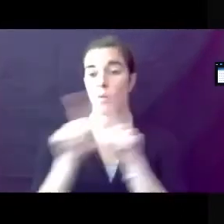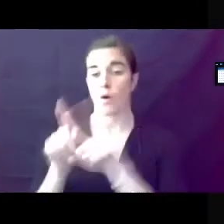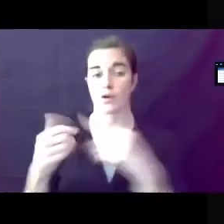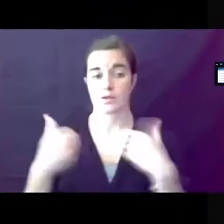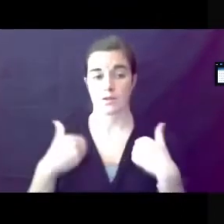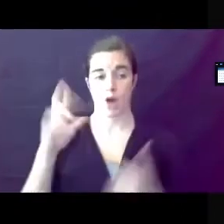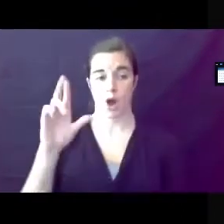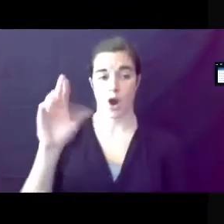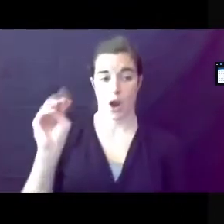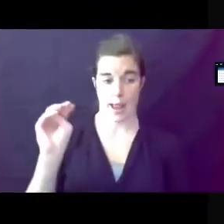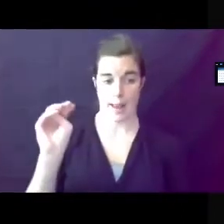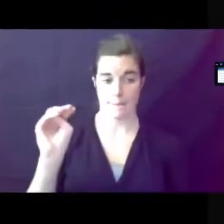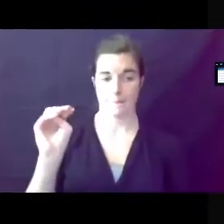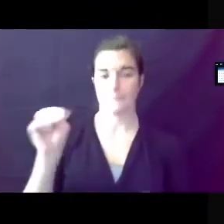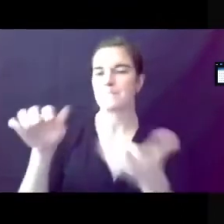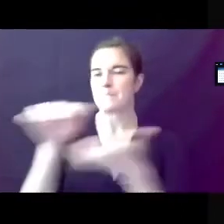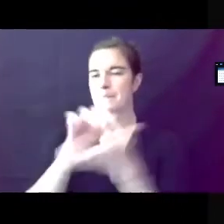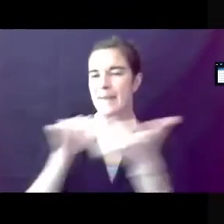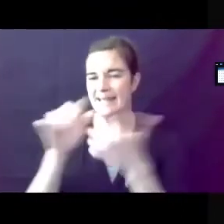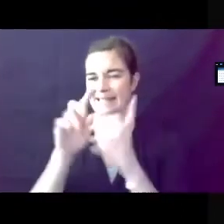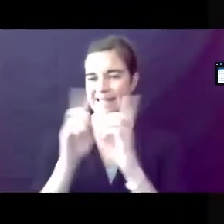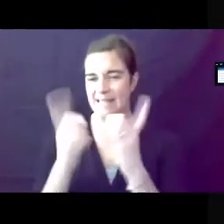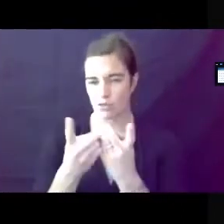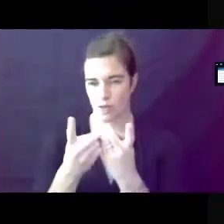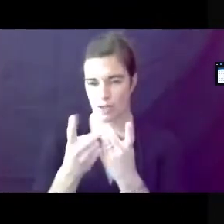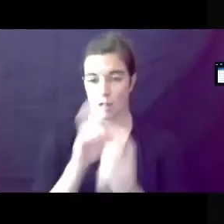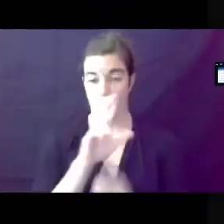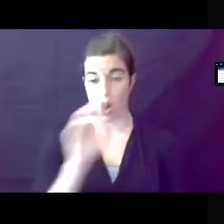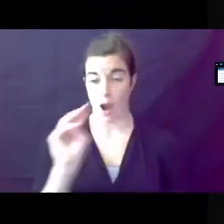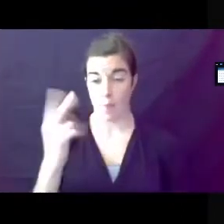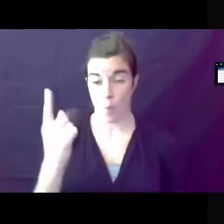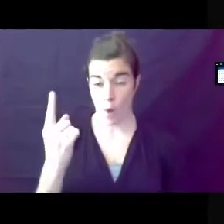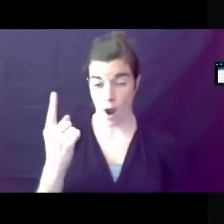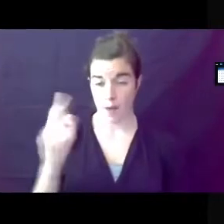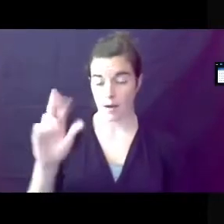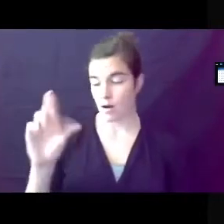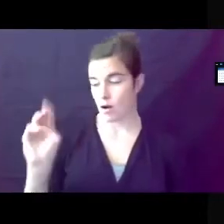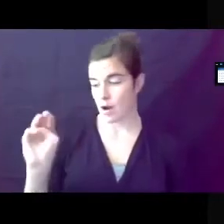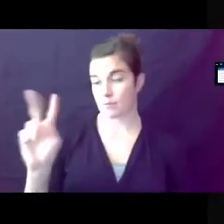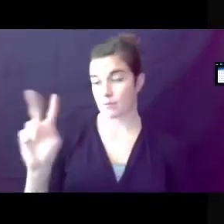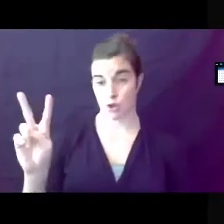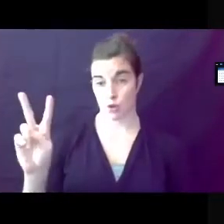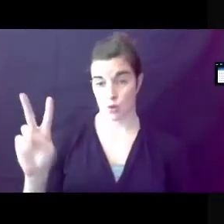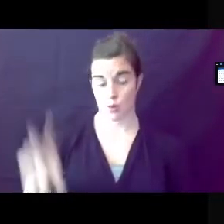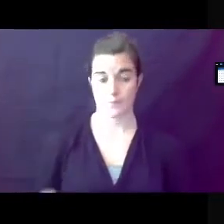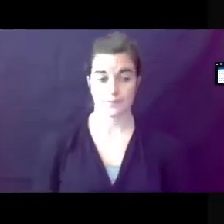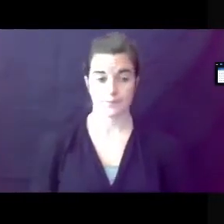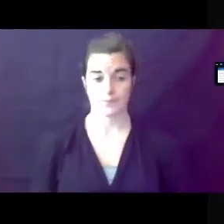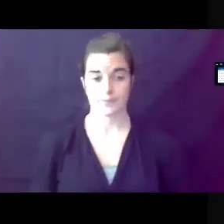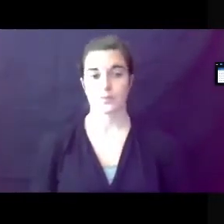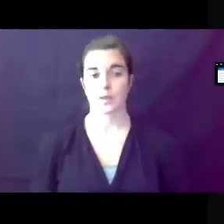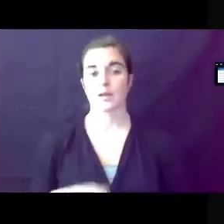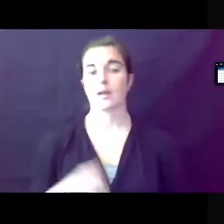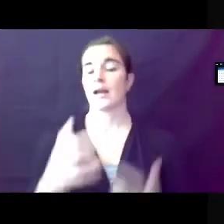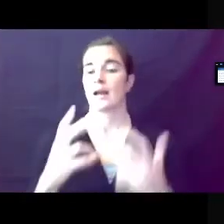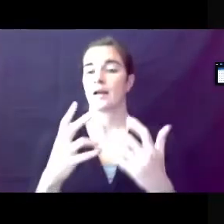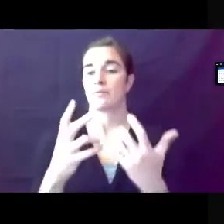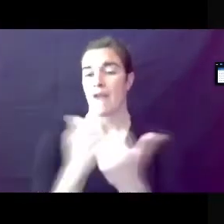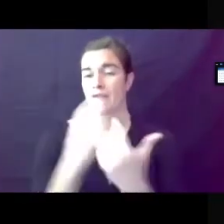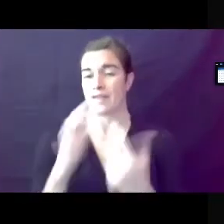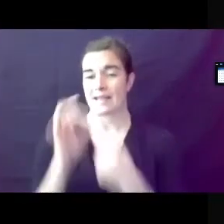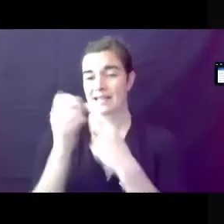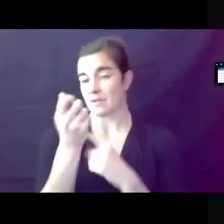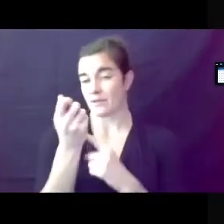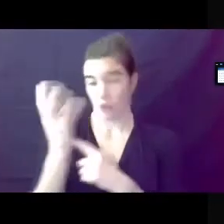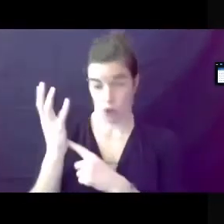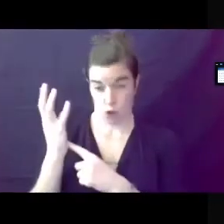RM mixed districts, so the RM1 and the RM2. In all but a handful of cases throughout the city, the classification